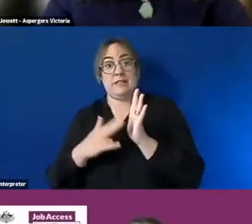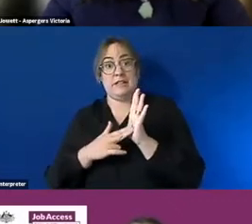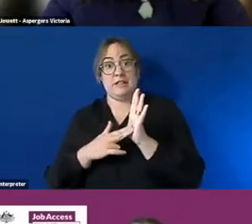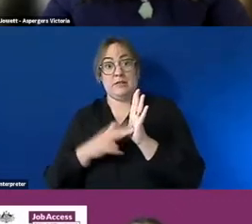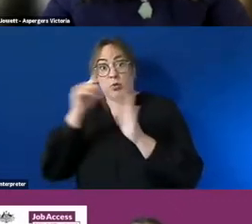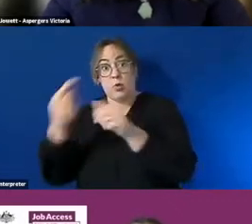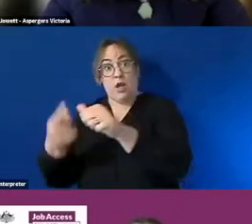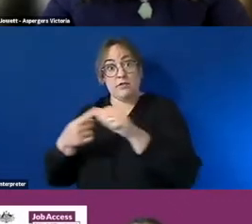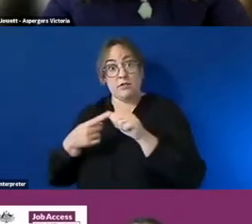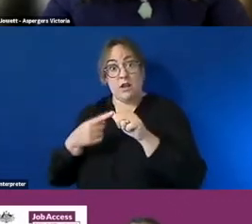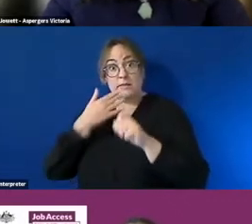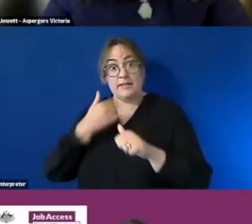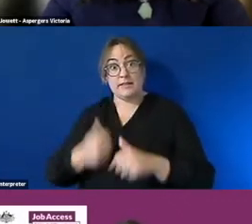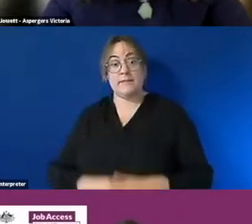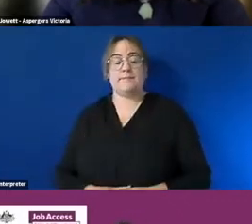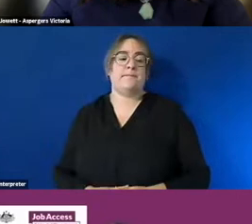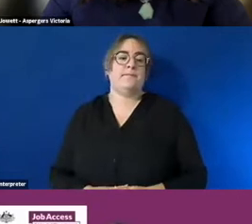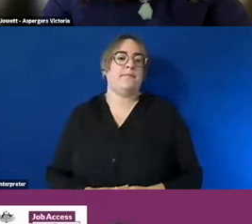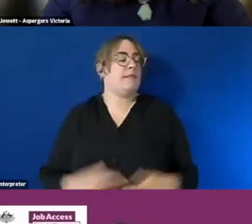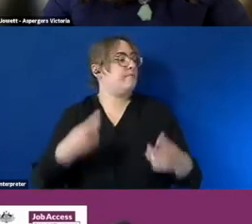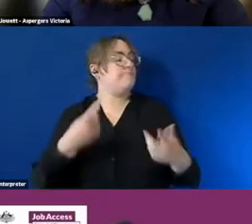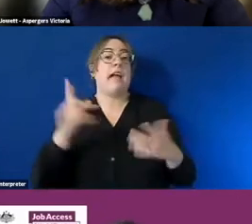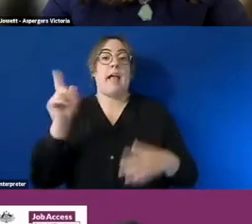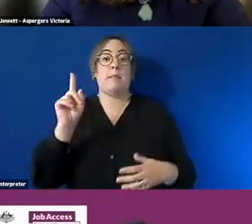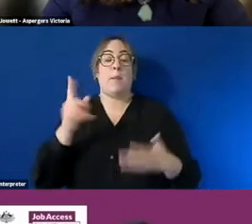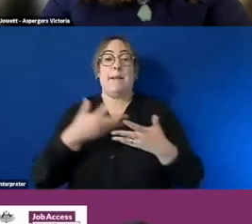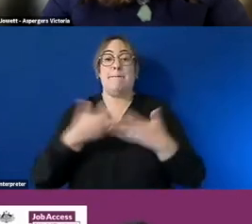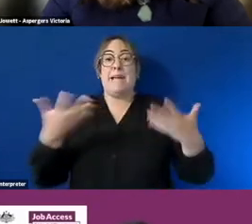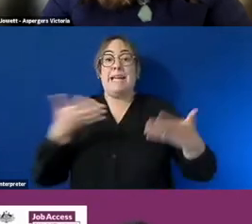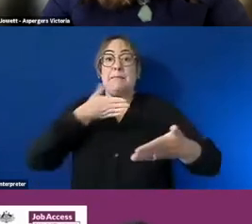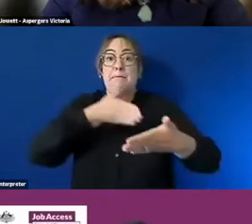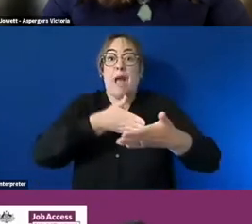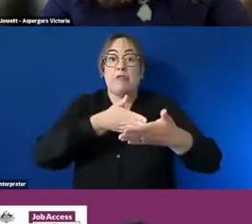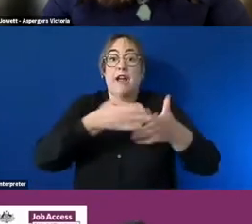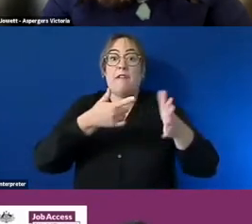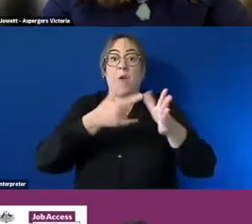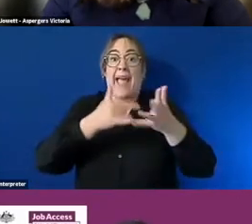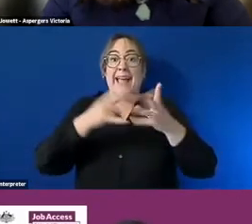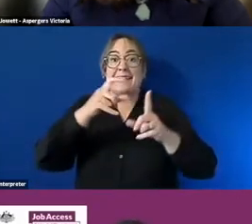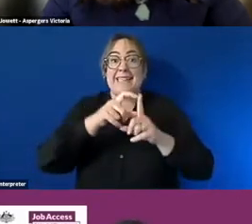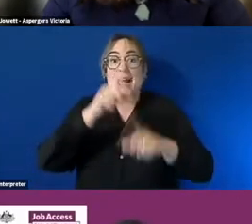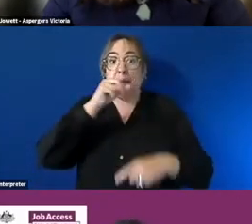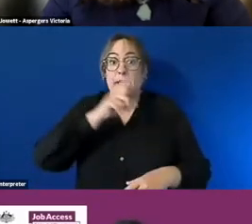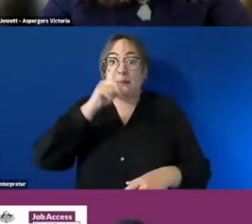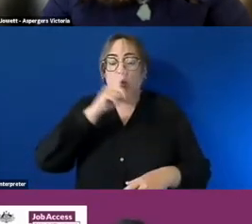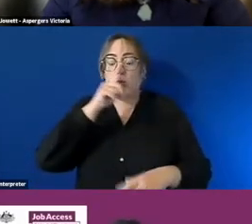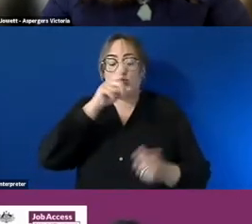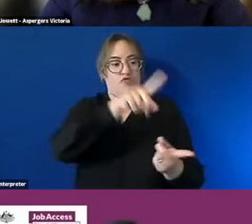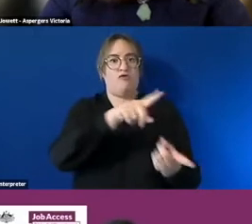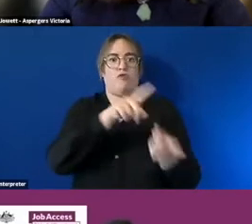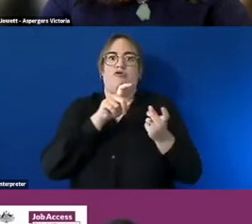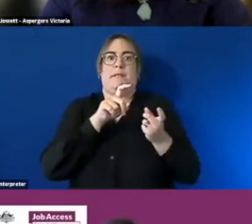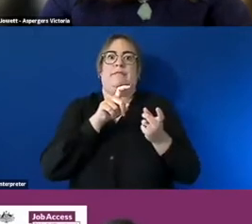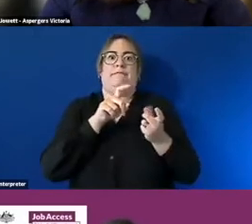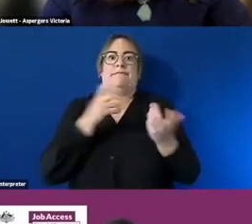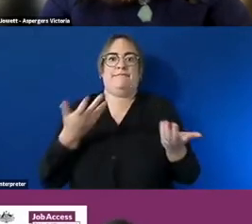uh well at the moment the biggest barrier for our autistics is recruitment uh a job interview really is